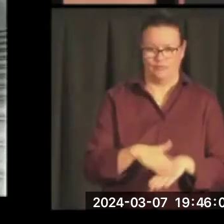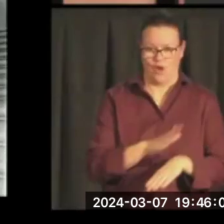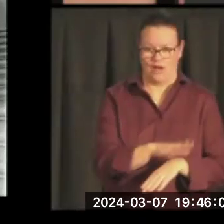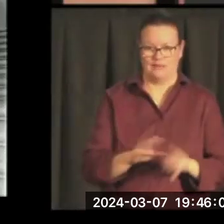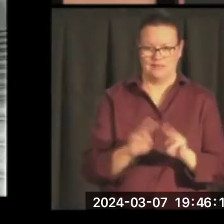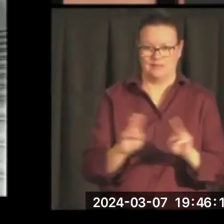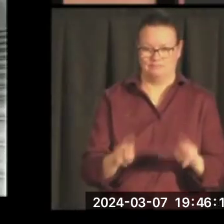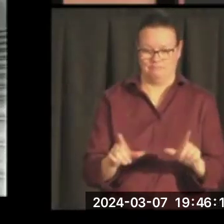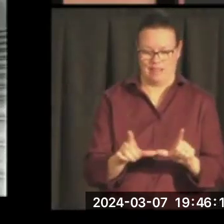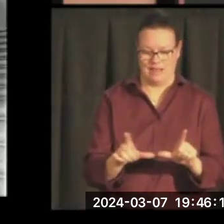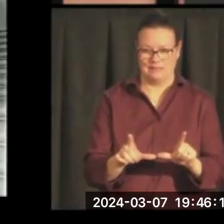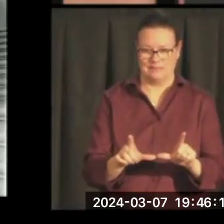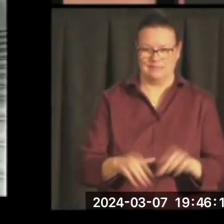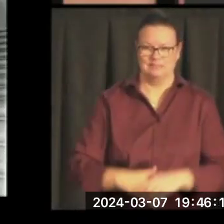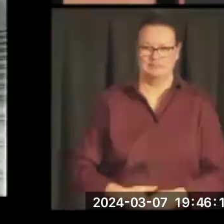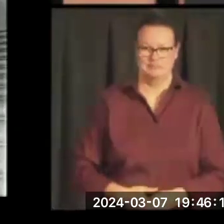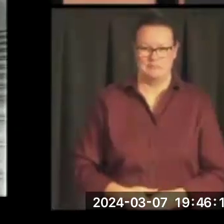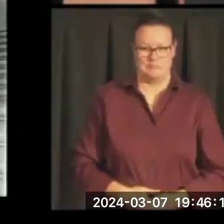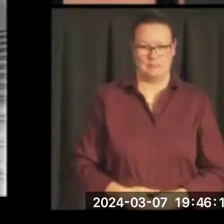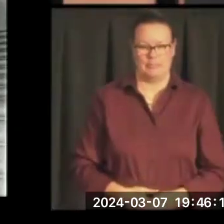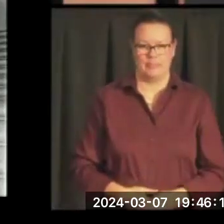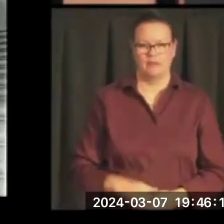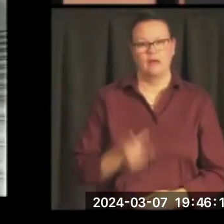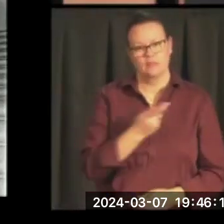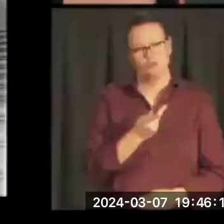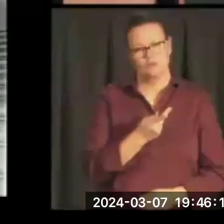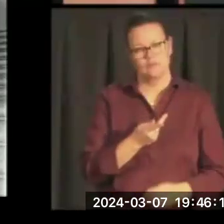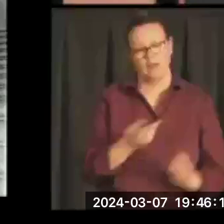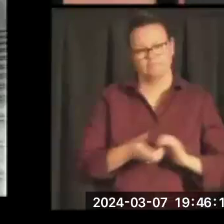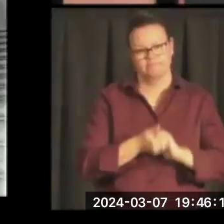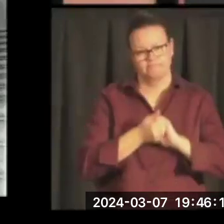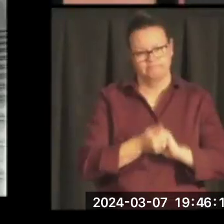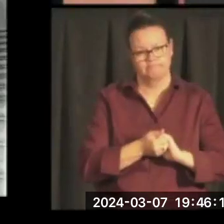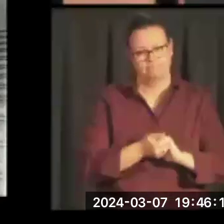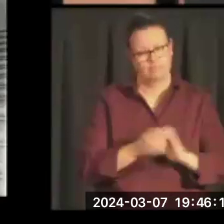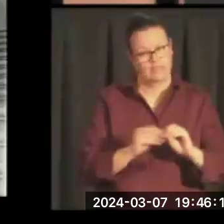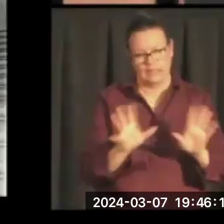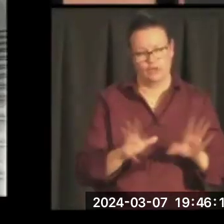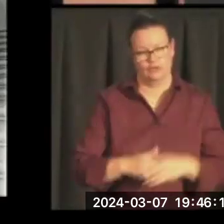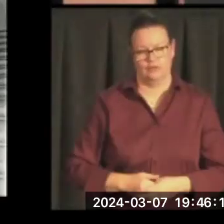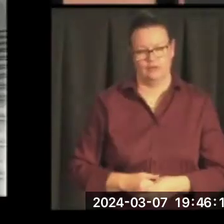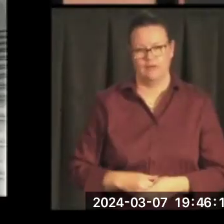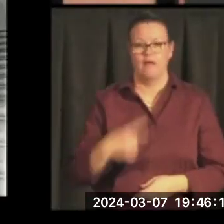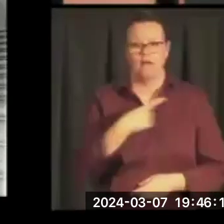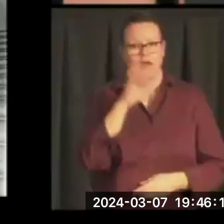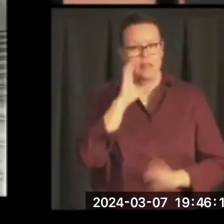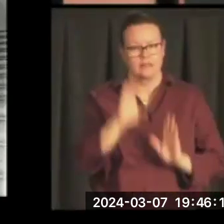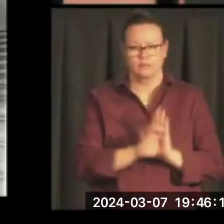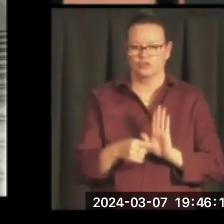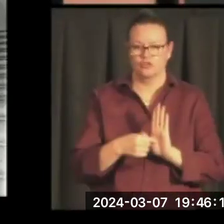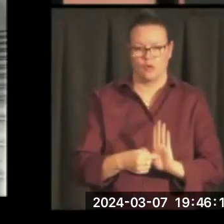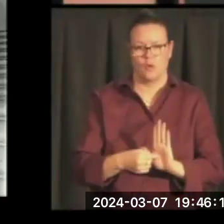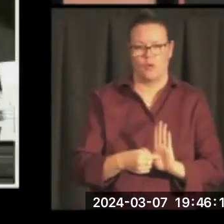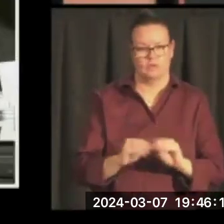He and Maureen were partners, clearly. And this image shows them clearly in a public